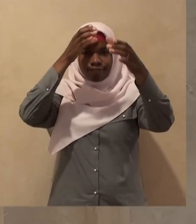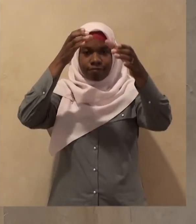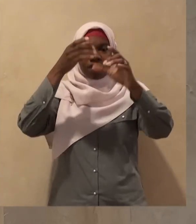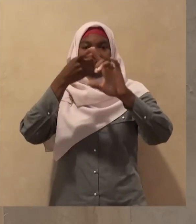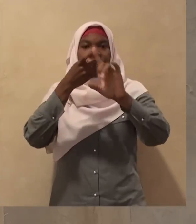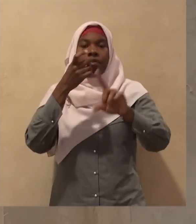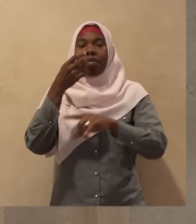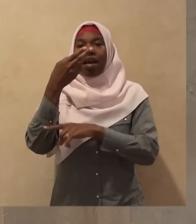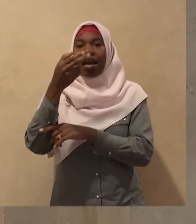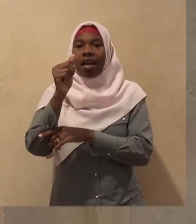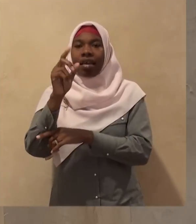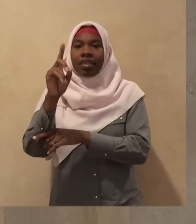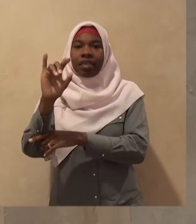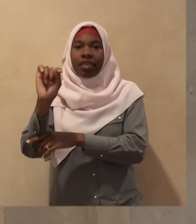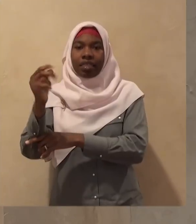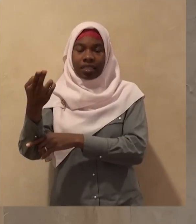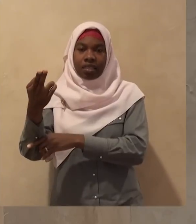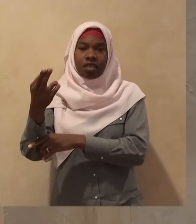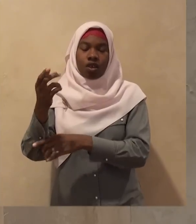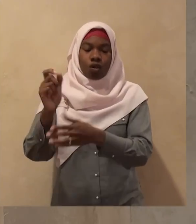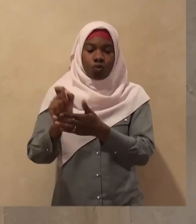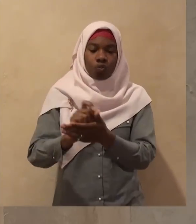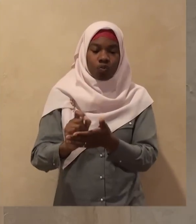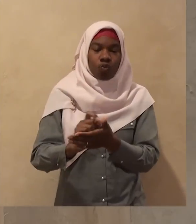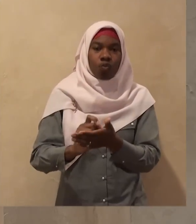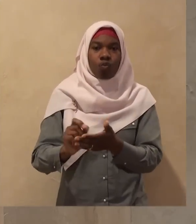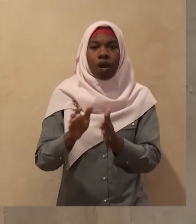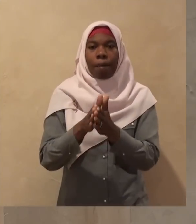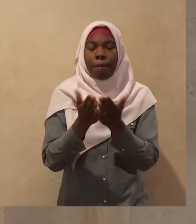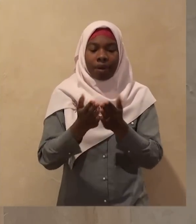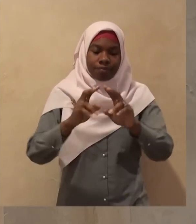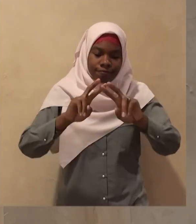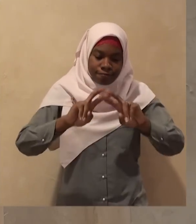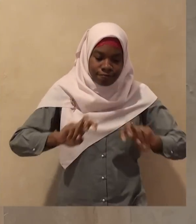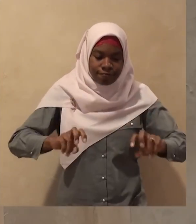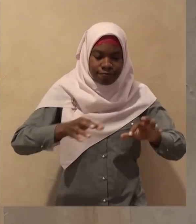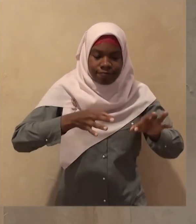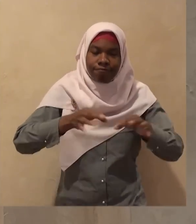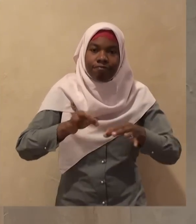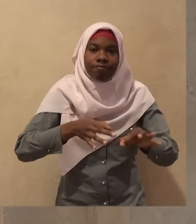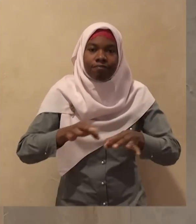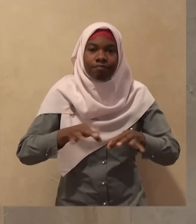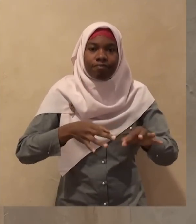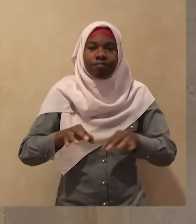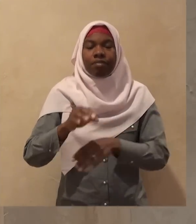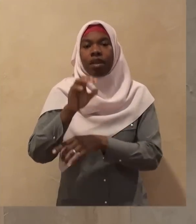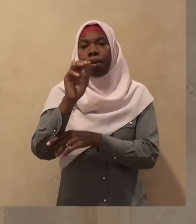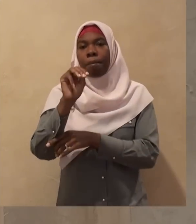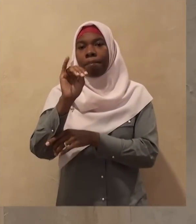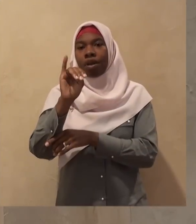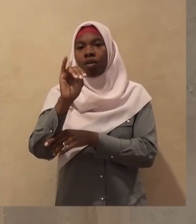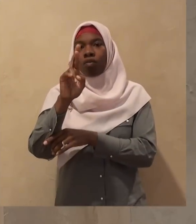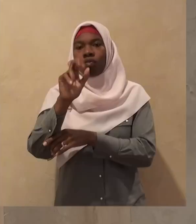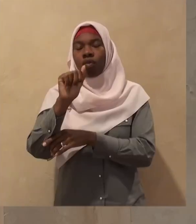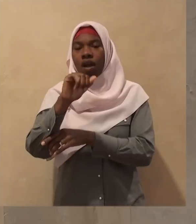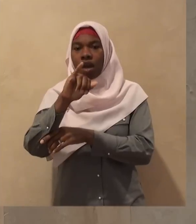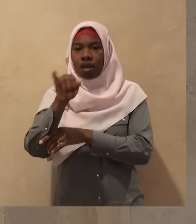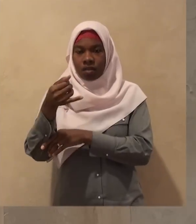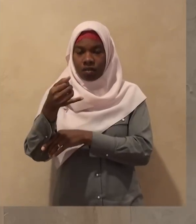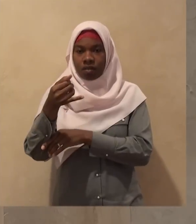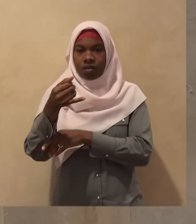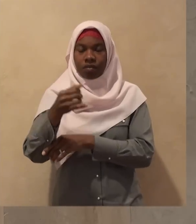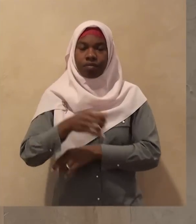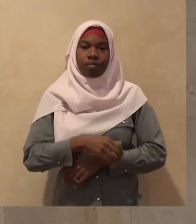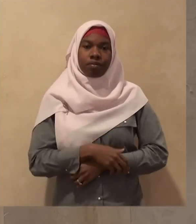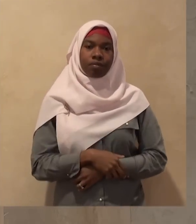book on the merits of Islamic months while discussing Mi'raj he said that most of